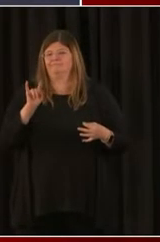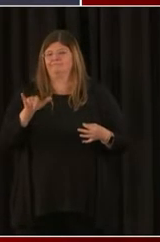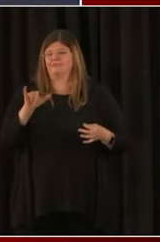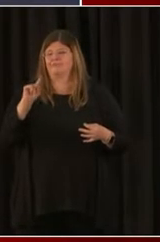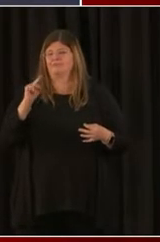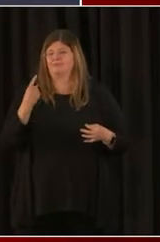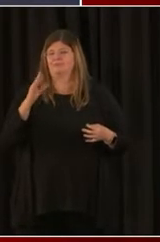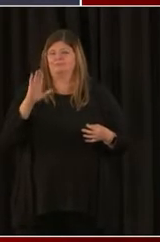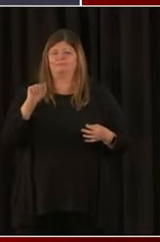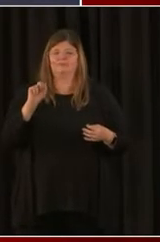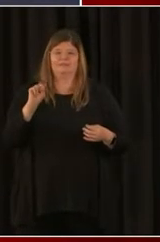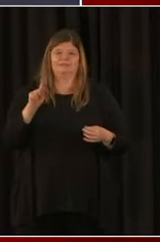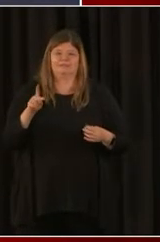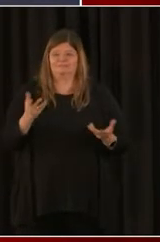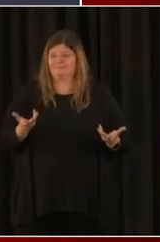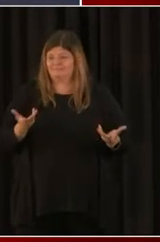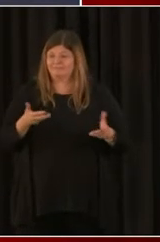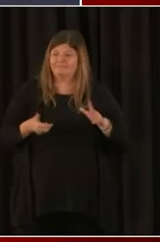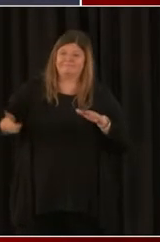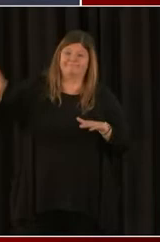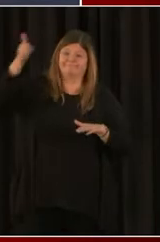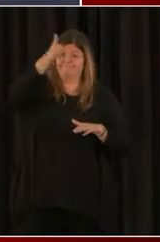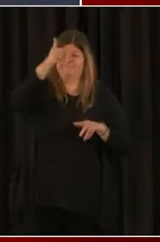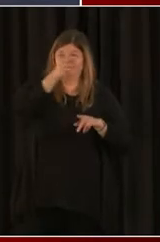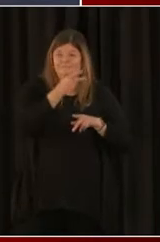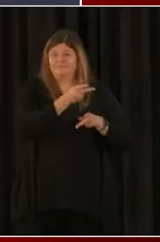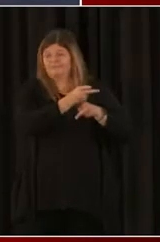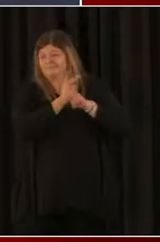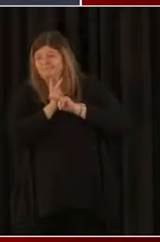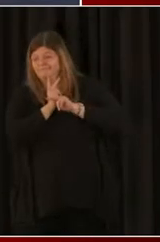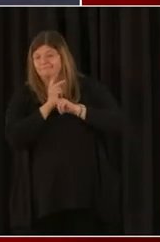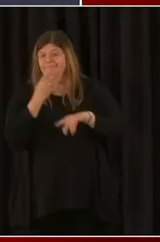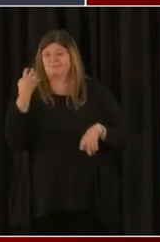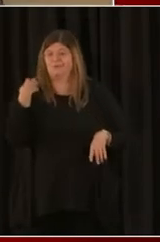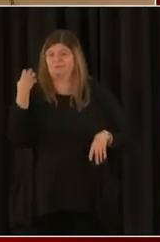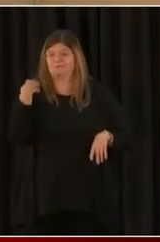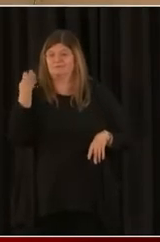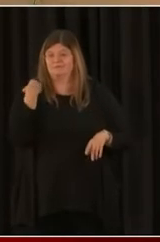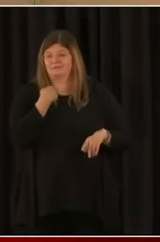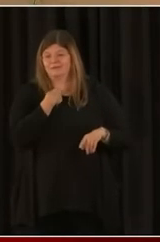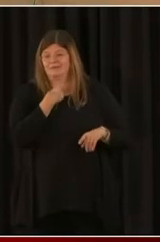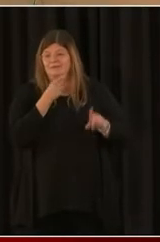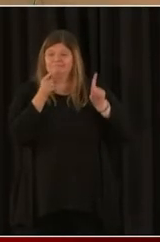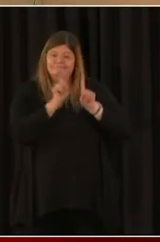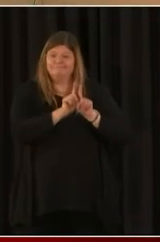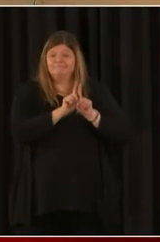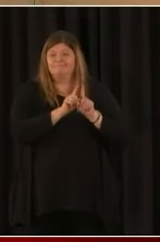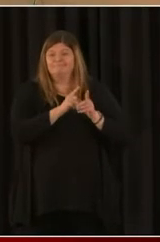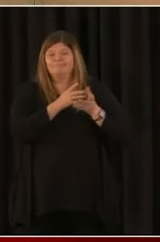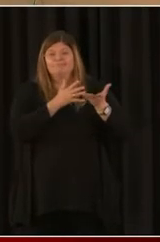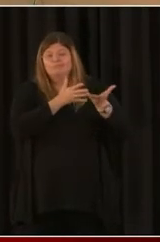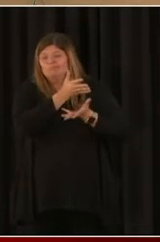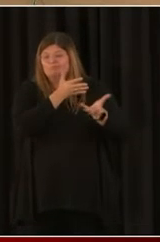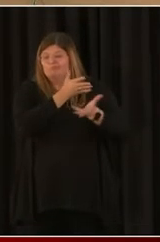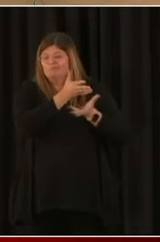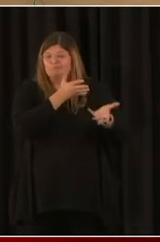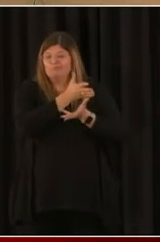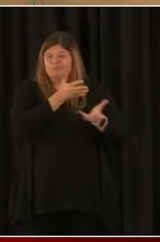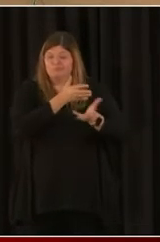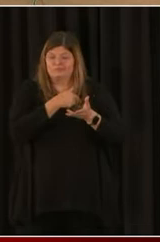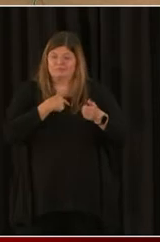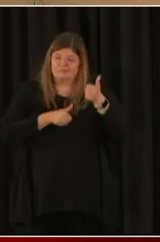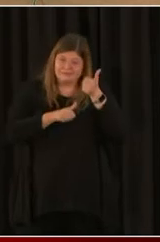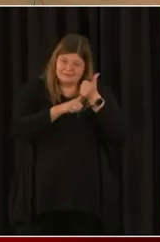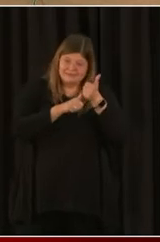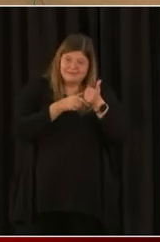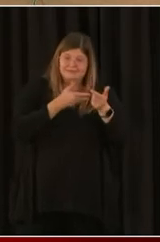Chief Lending Officer who assisted me personally. So, we provided her with all of the information